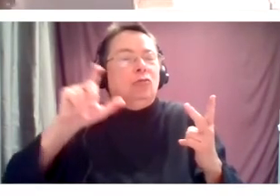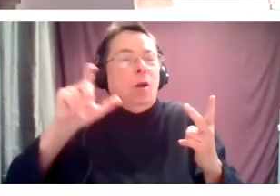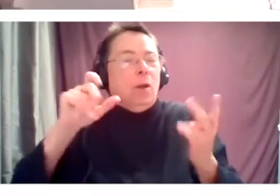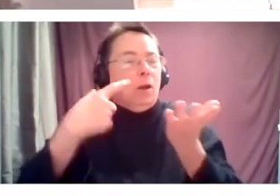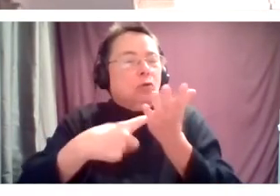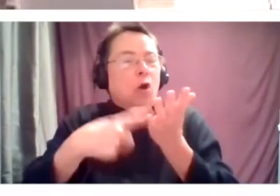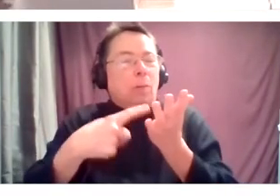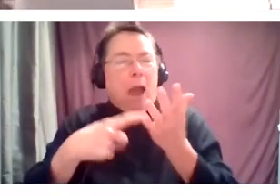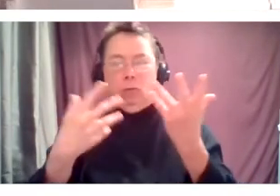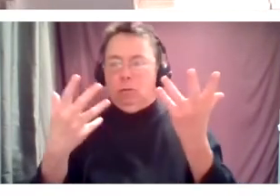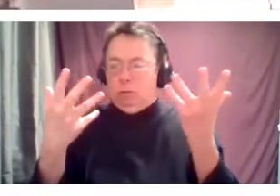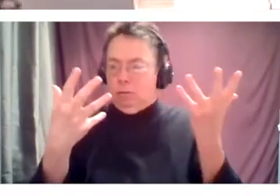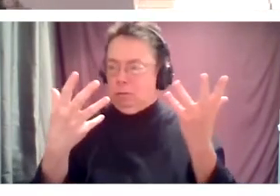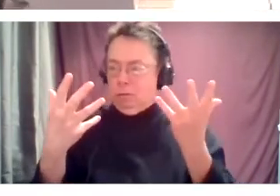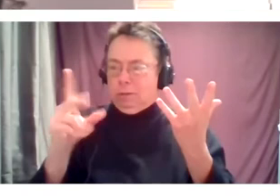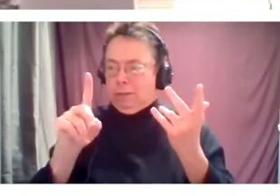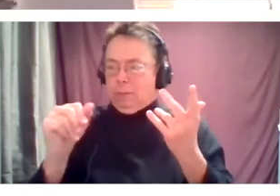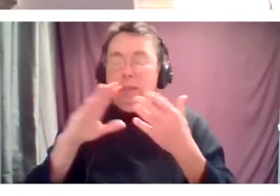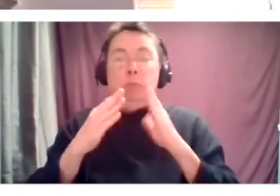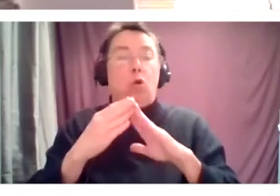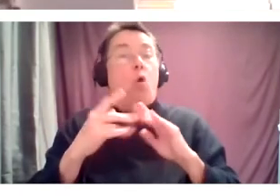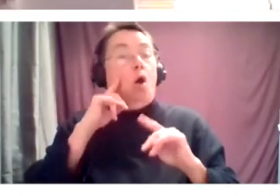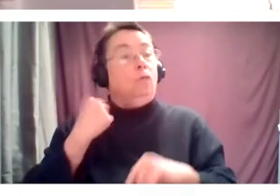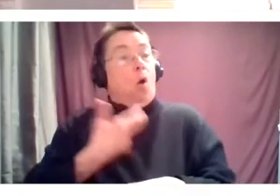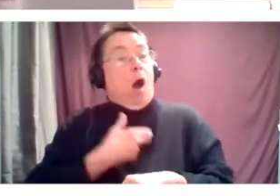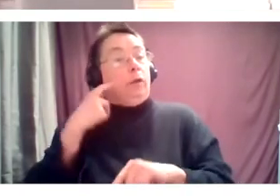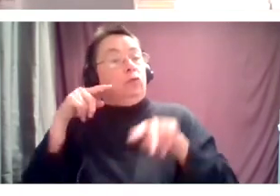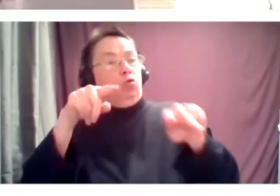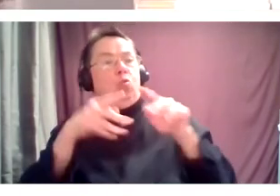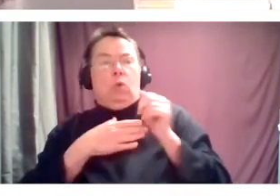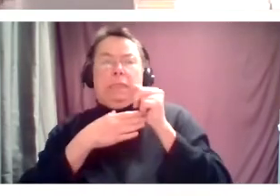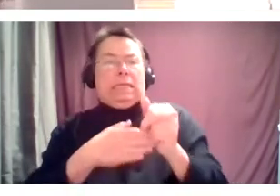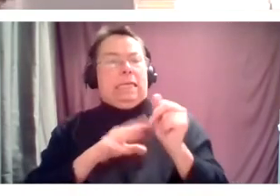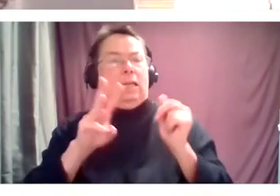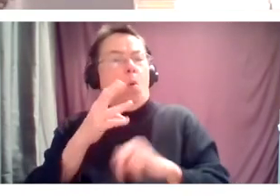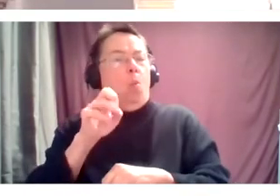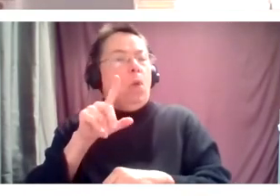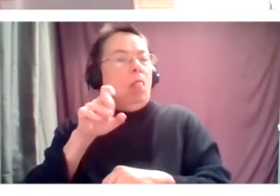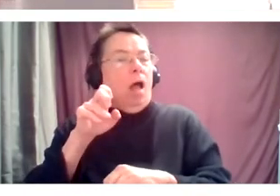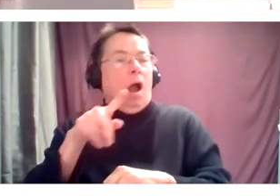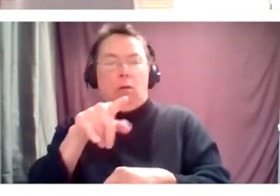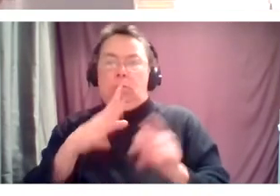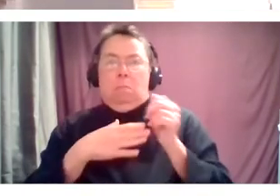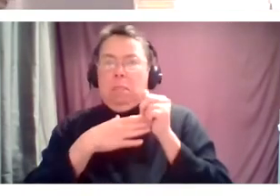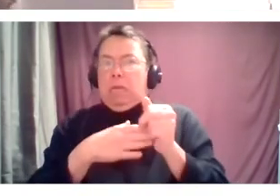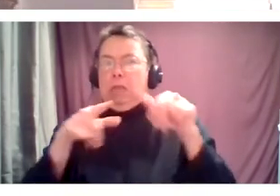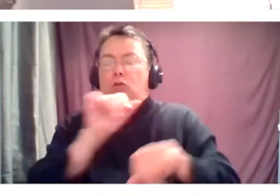they are the pioneers in this work for, um, our community. And so thank you. But there is this, right,